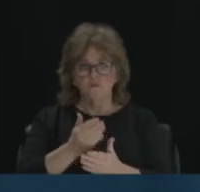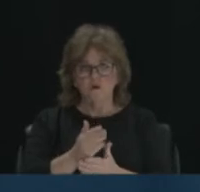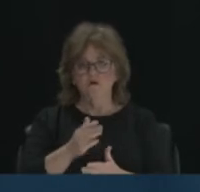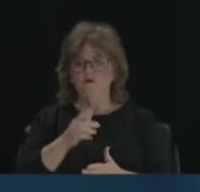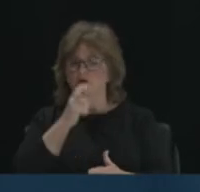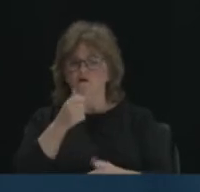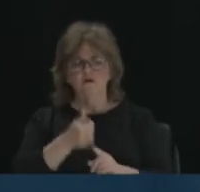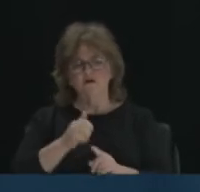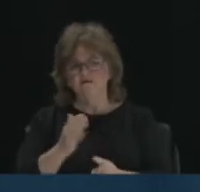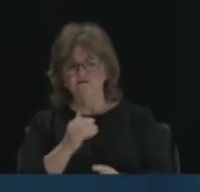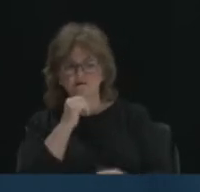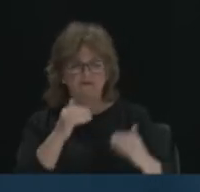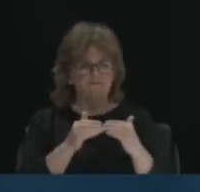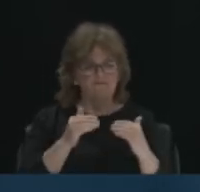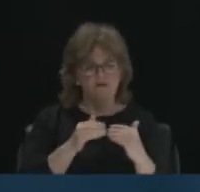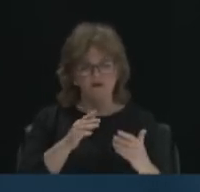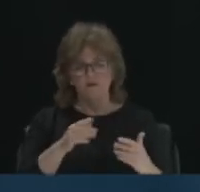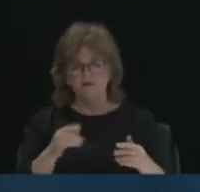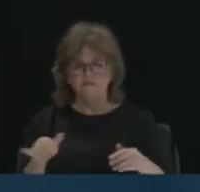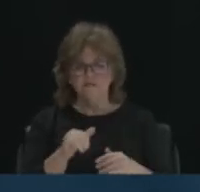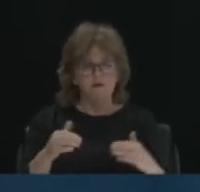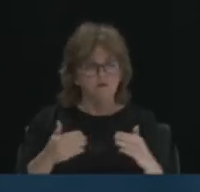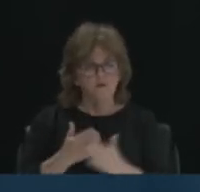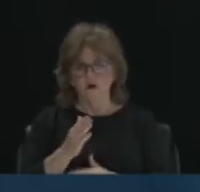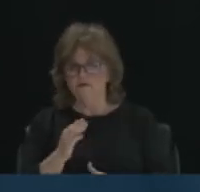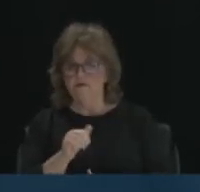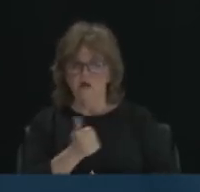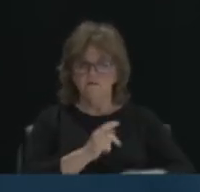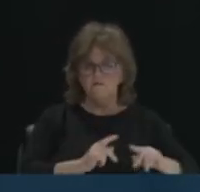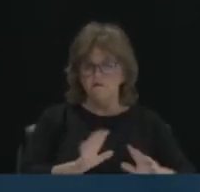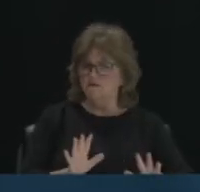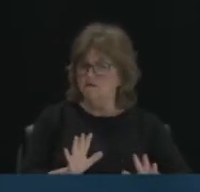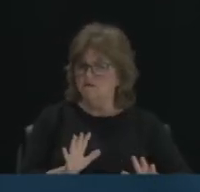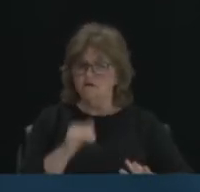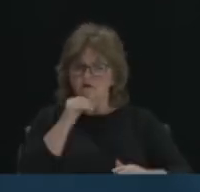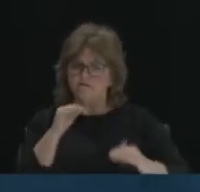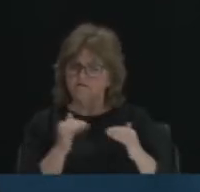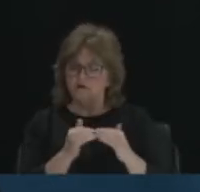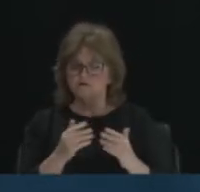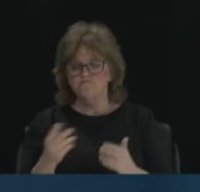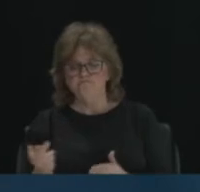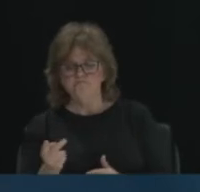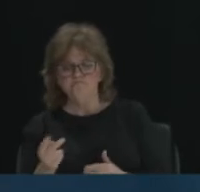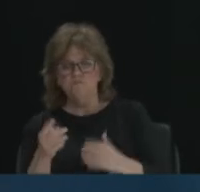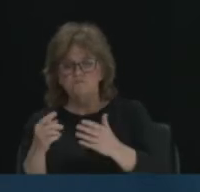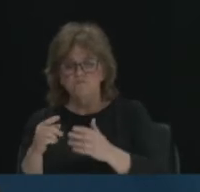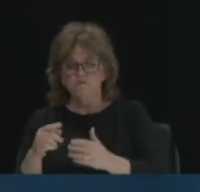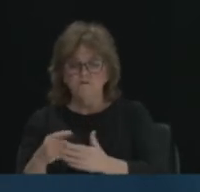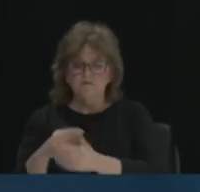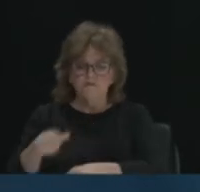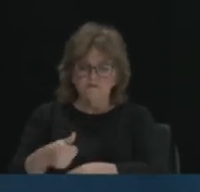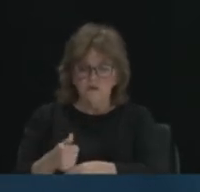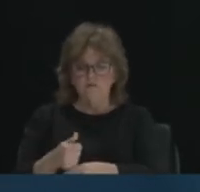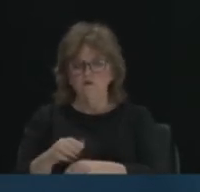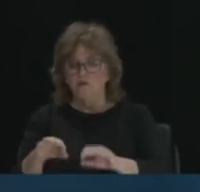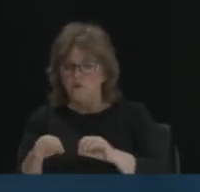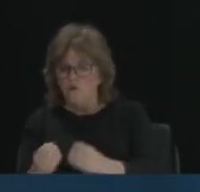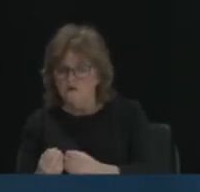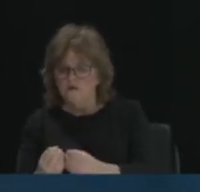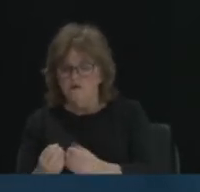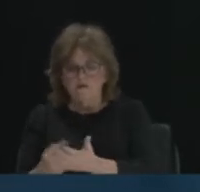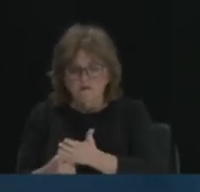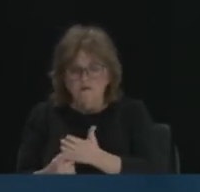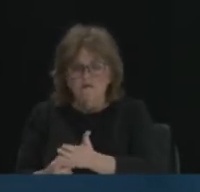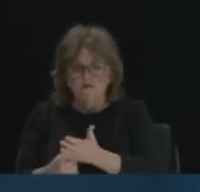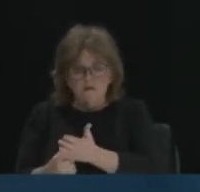civil and human rights as American citizens. So they were trying to, they started the organization and deal what they knew